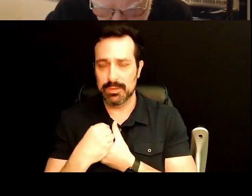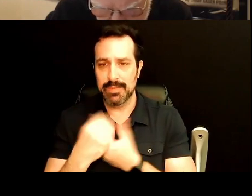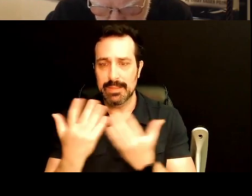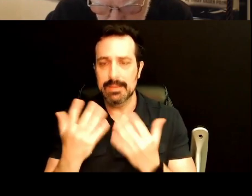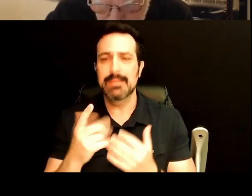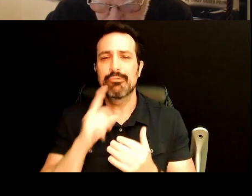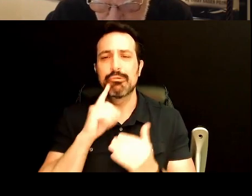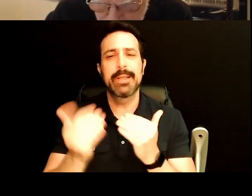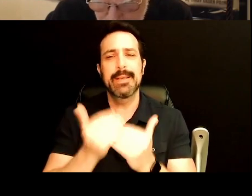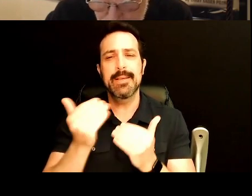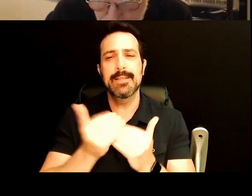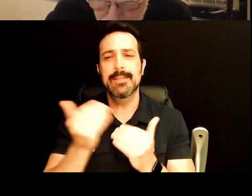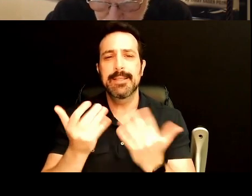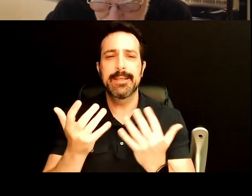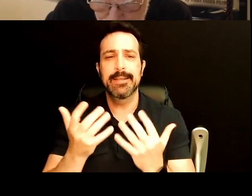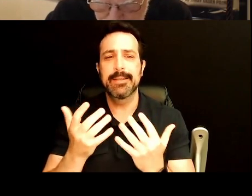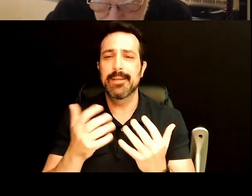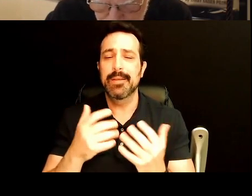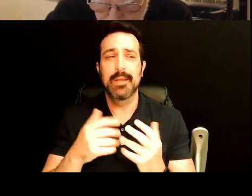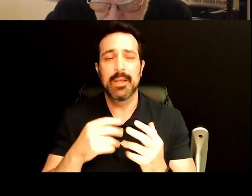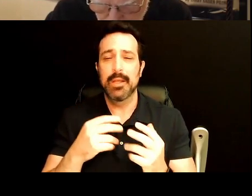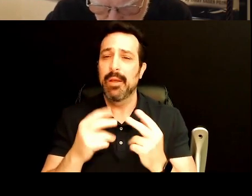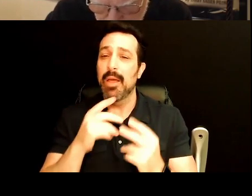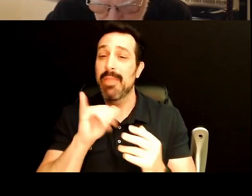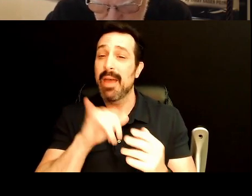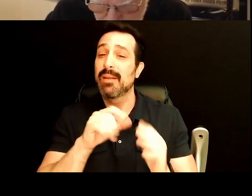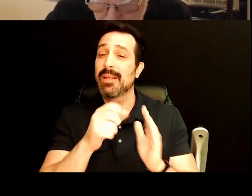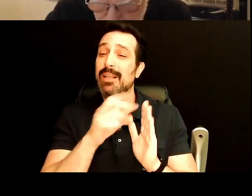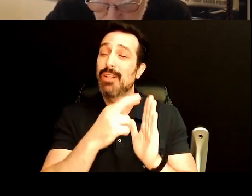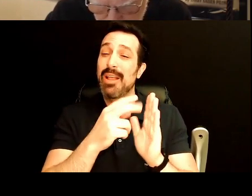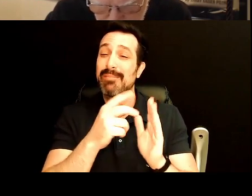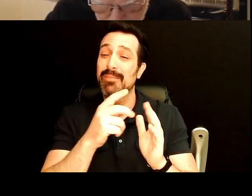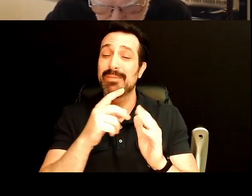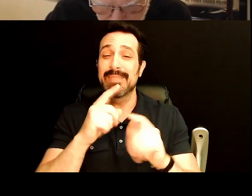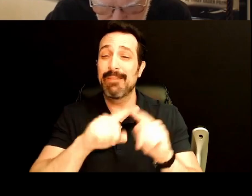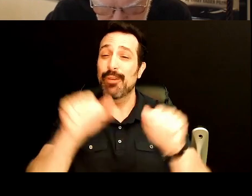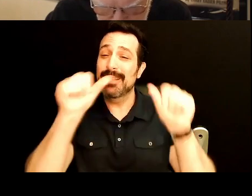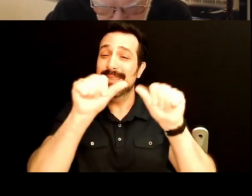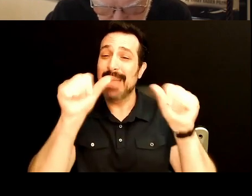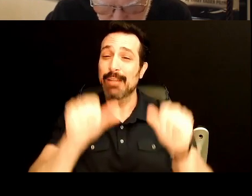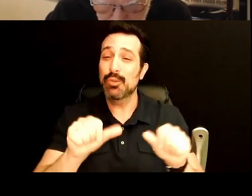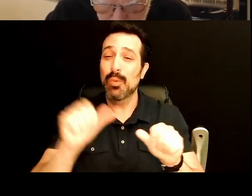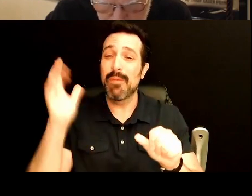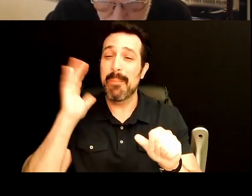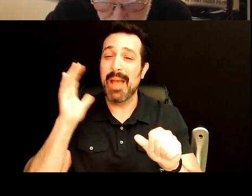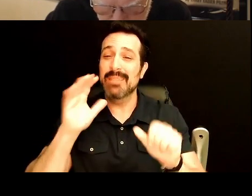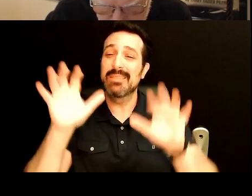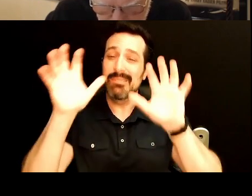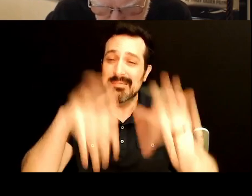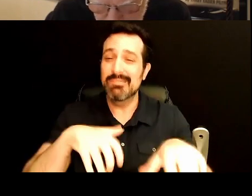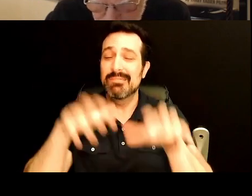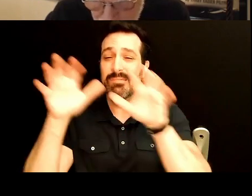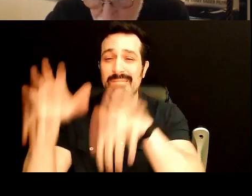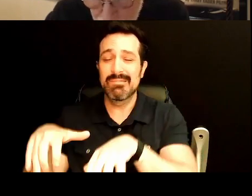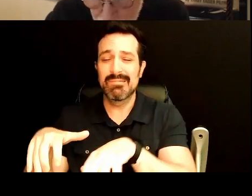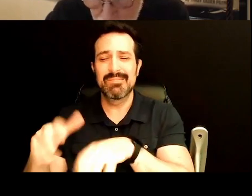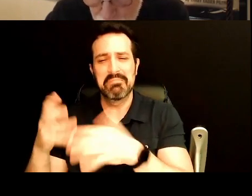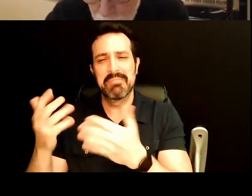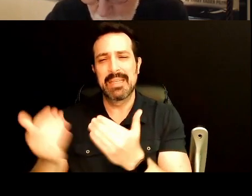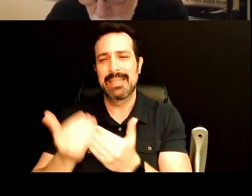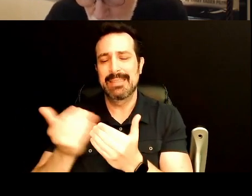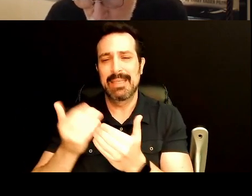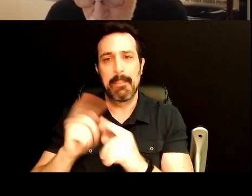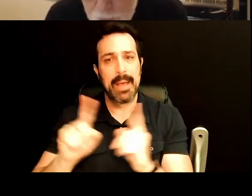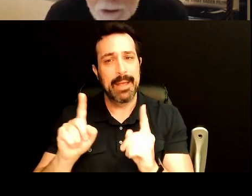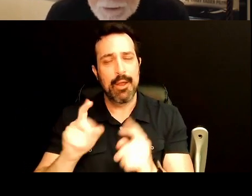It's easy to pull down the statues of the past. The hard part is actually solving the problem. The hard part is constructing a firm foundation